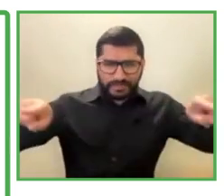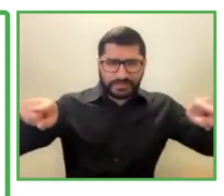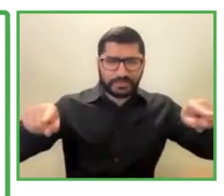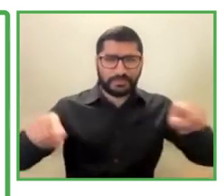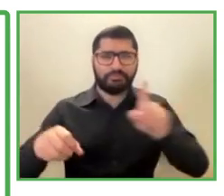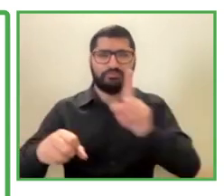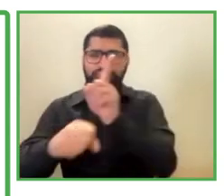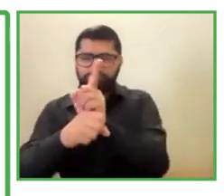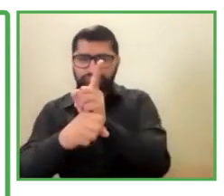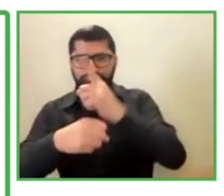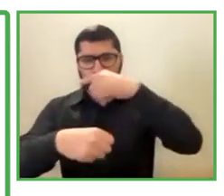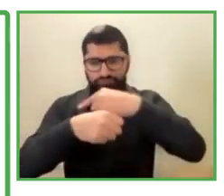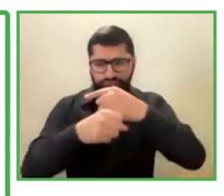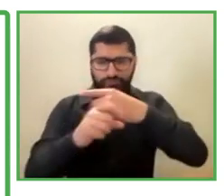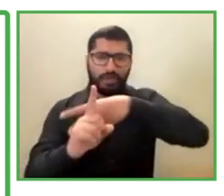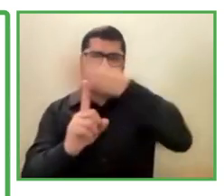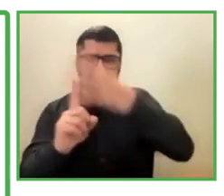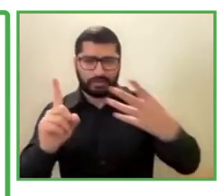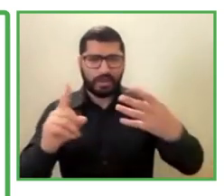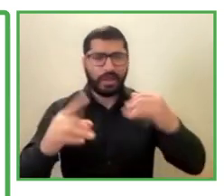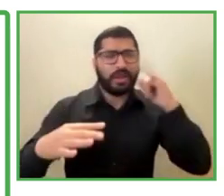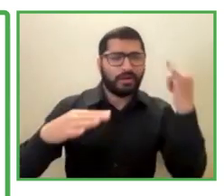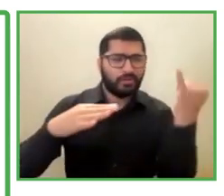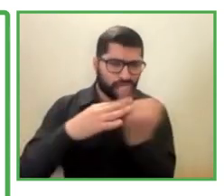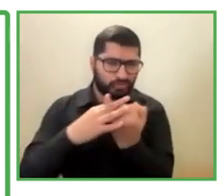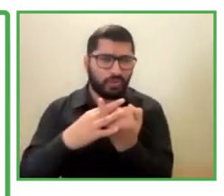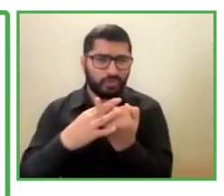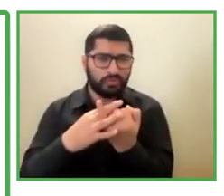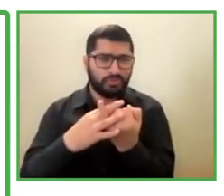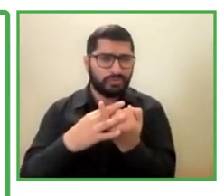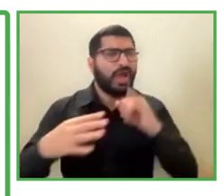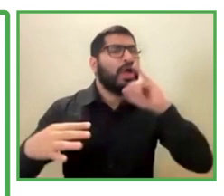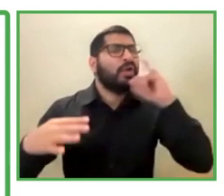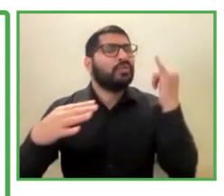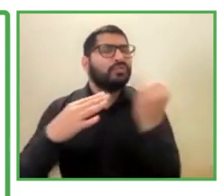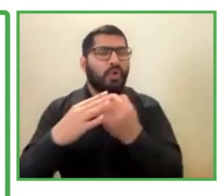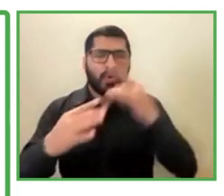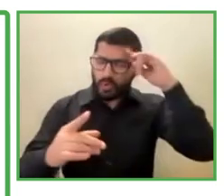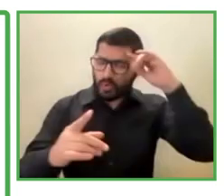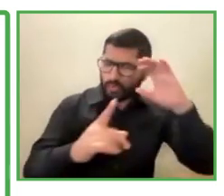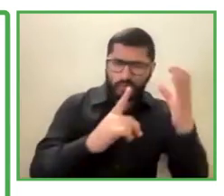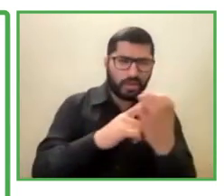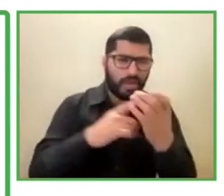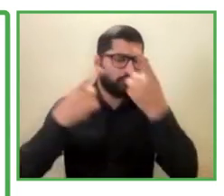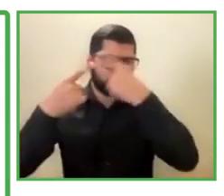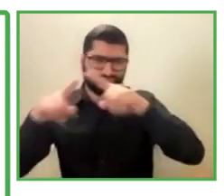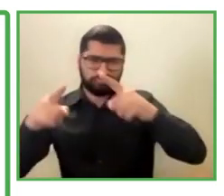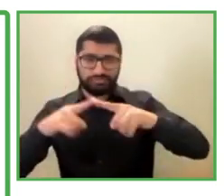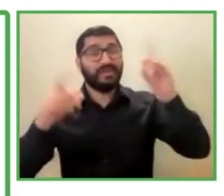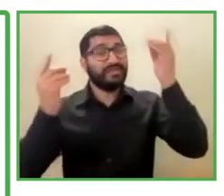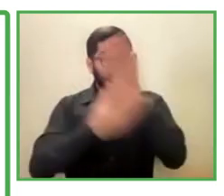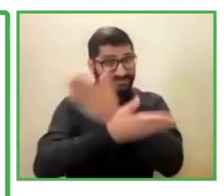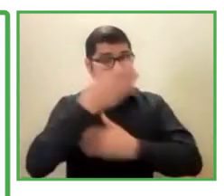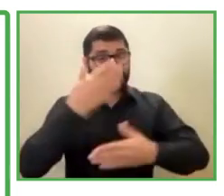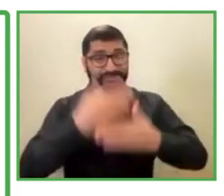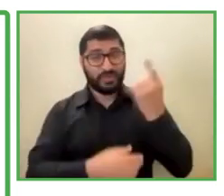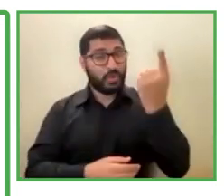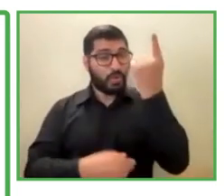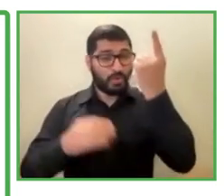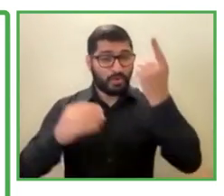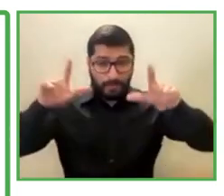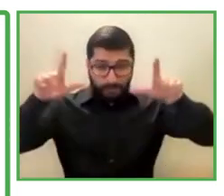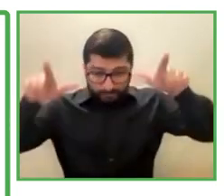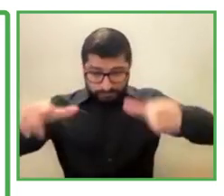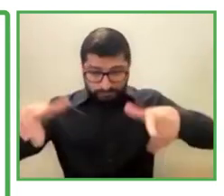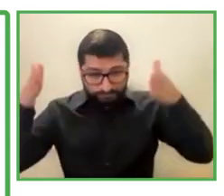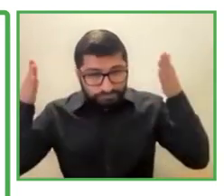inclusion, etc. So disability is one of the key focus areas for us. And we have been embracing it for more